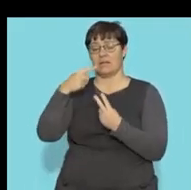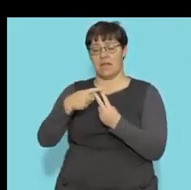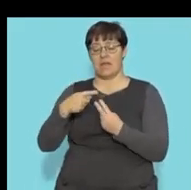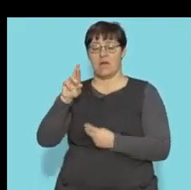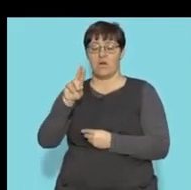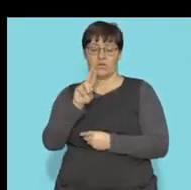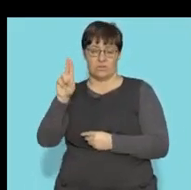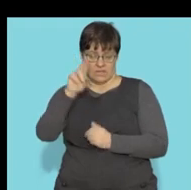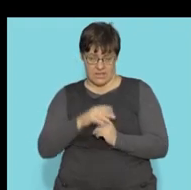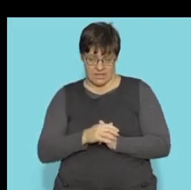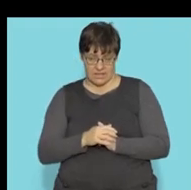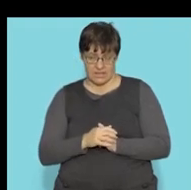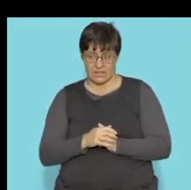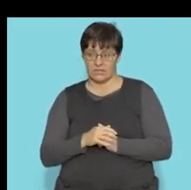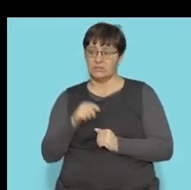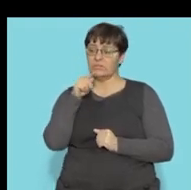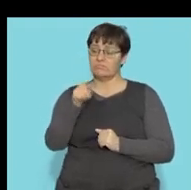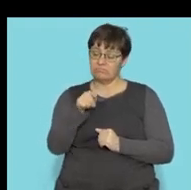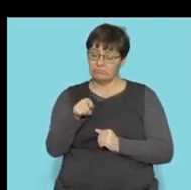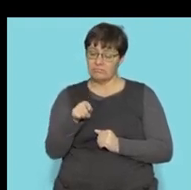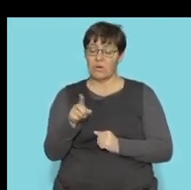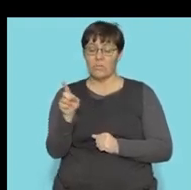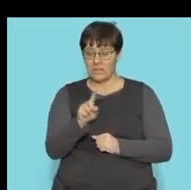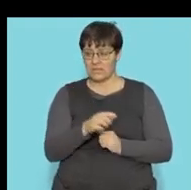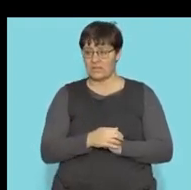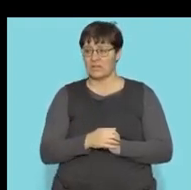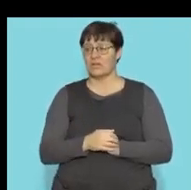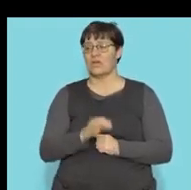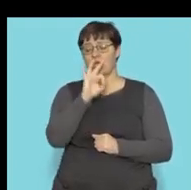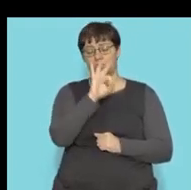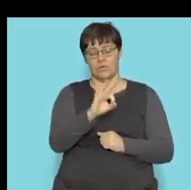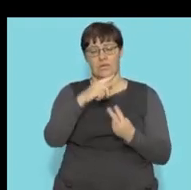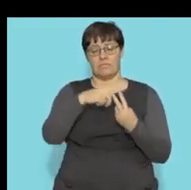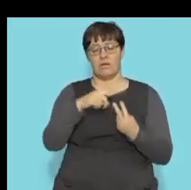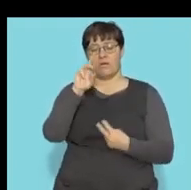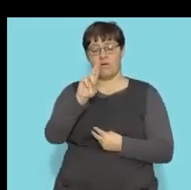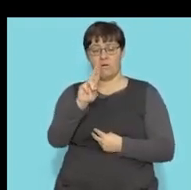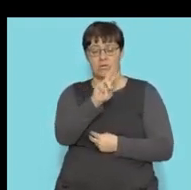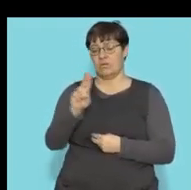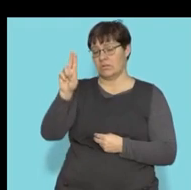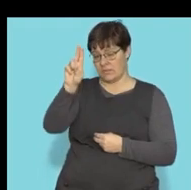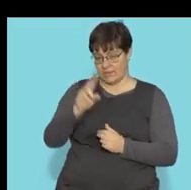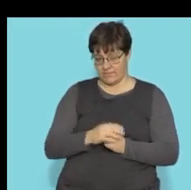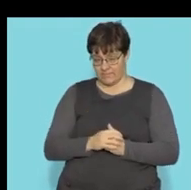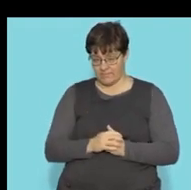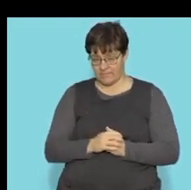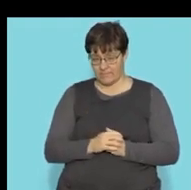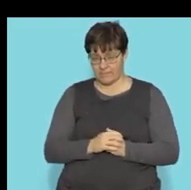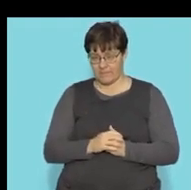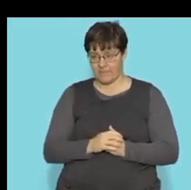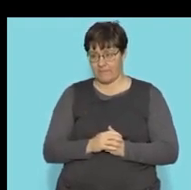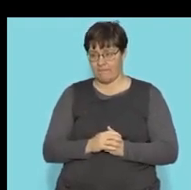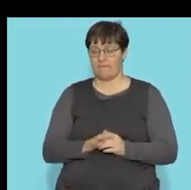can simplify and say that the surface area of a hemisphere is equal to 3 pi r squared.